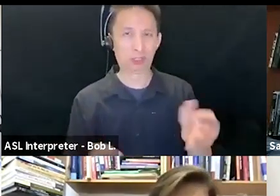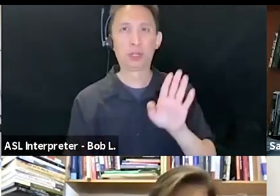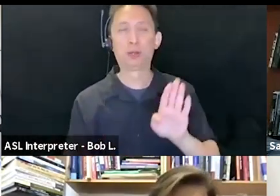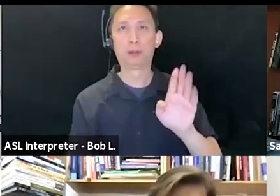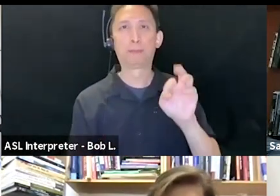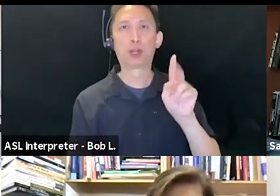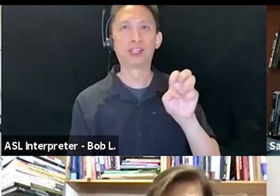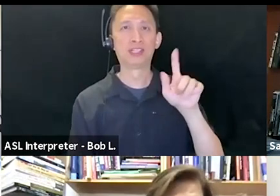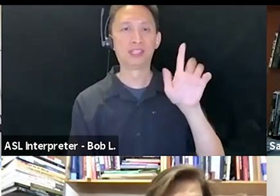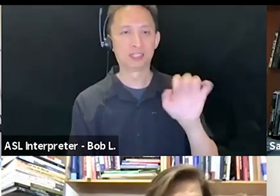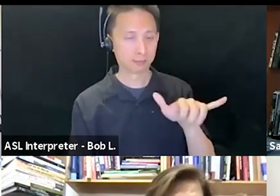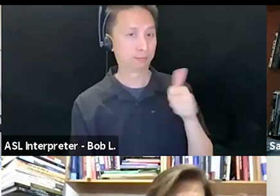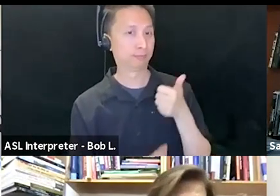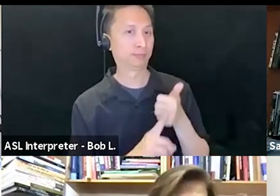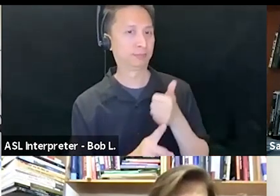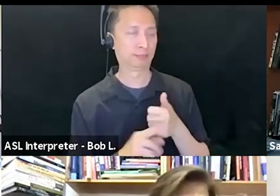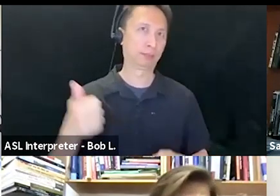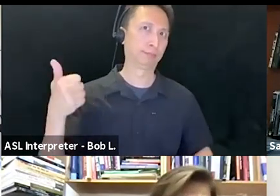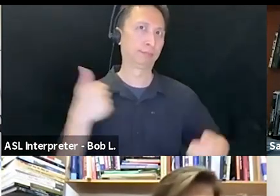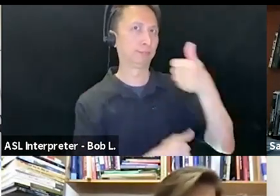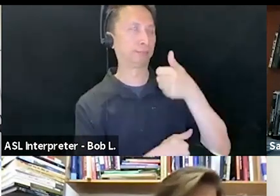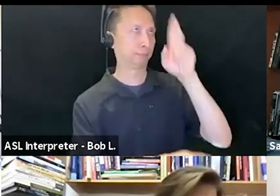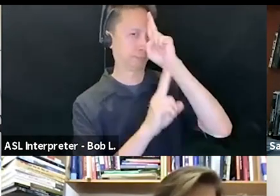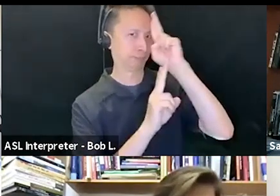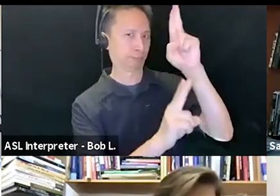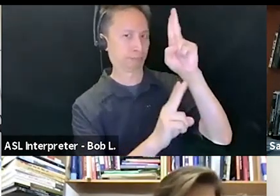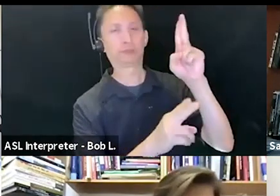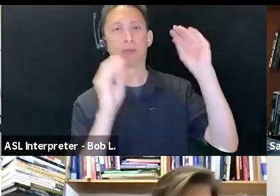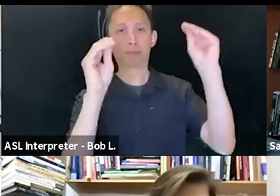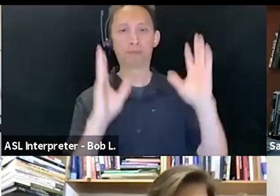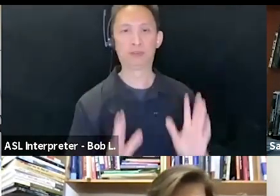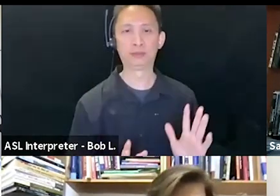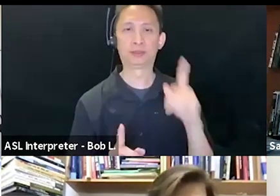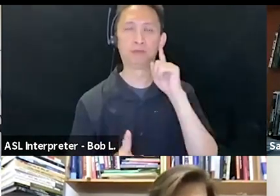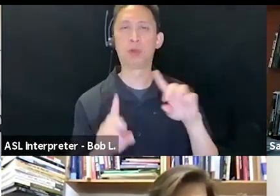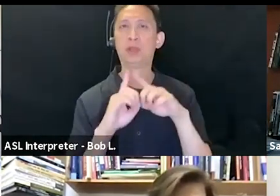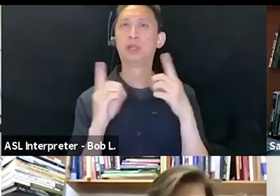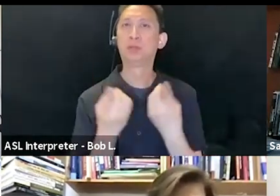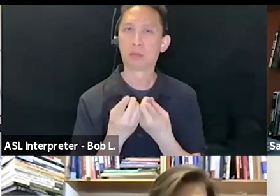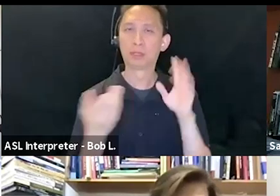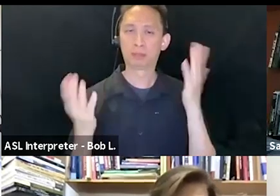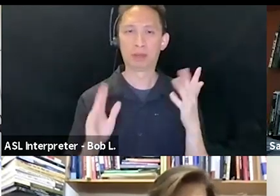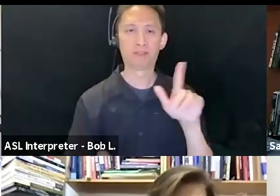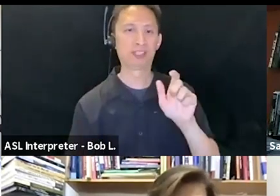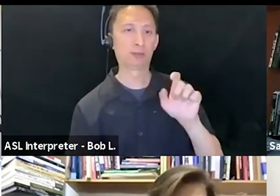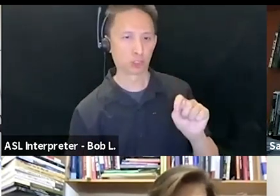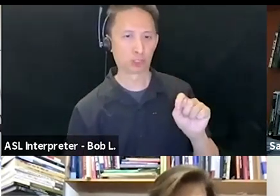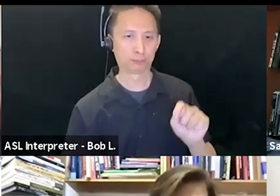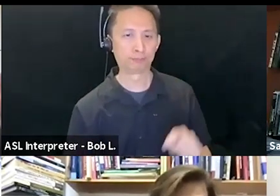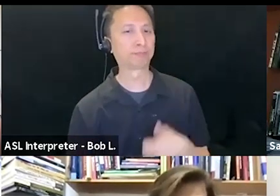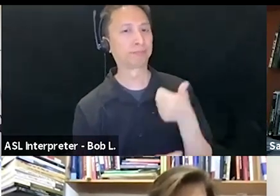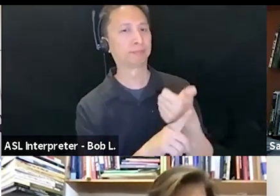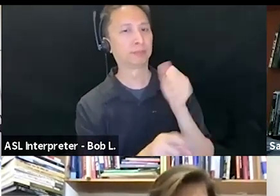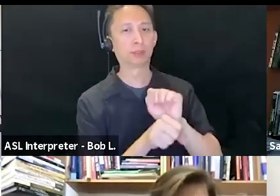served as a founding director of the Critical Theory Program and the International Consortium of Critical Theory Programs at UC Berkeley